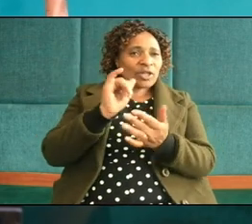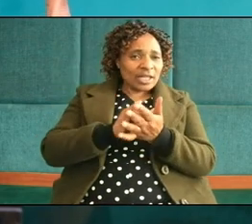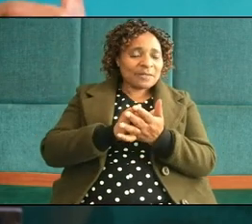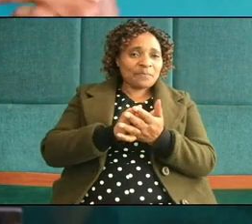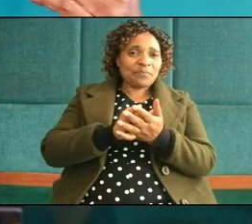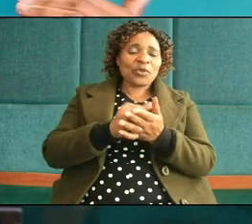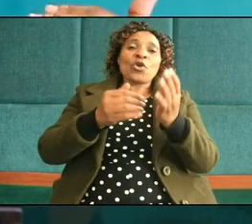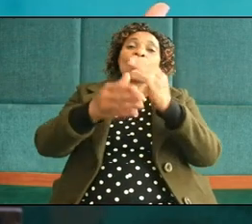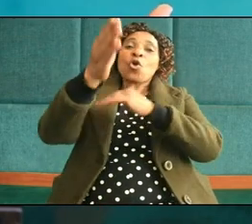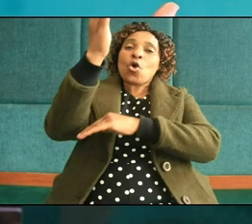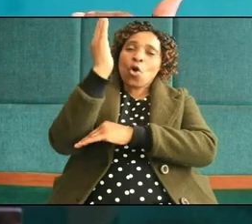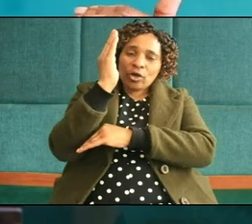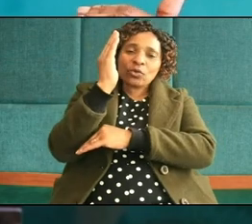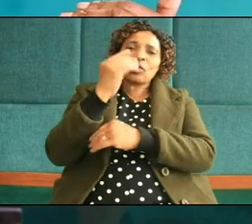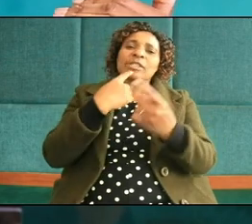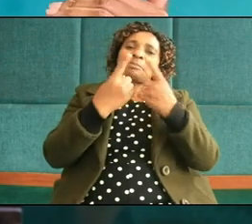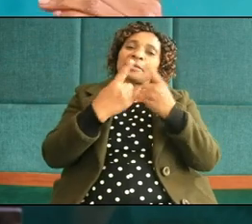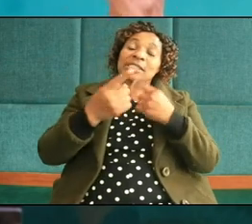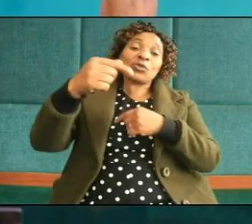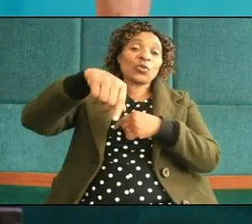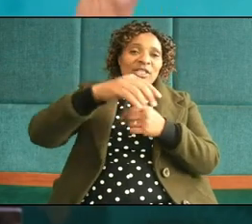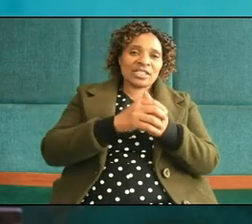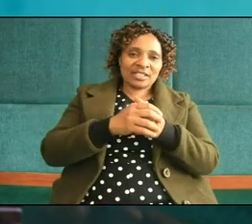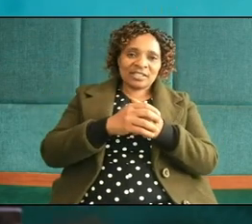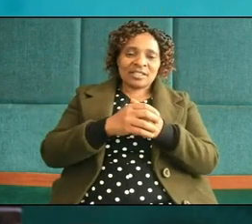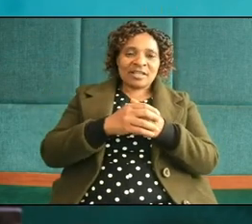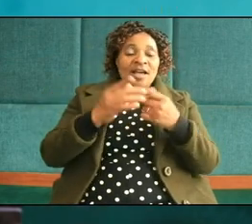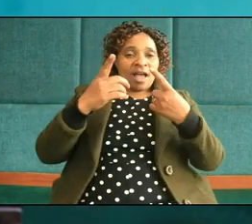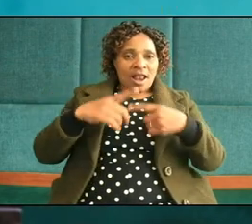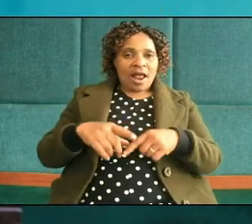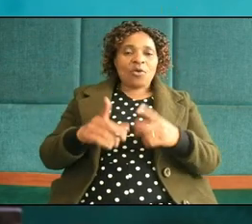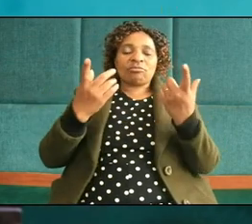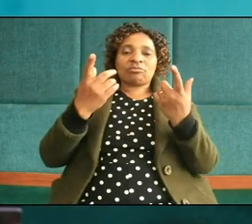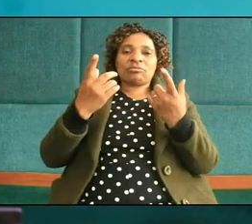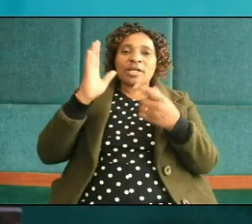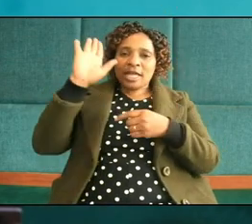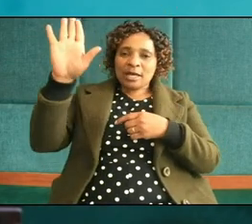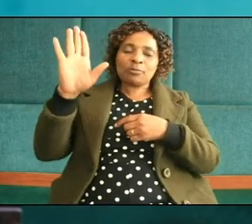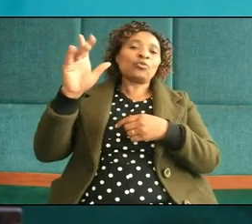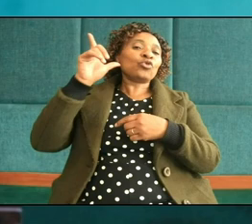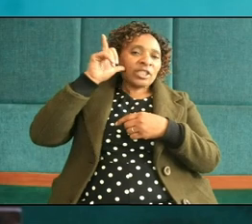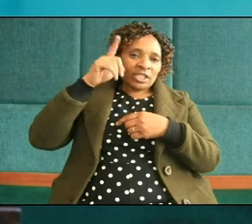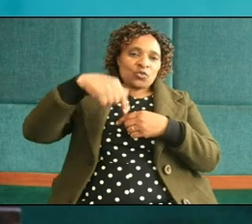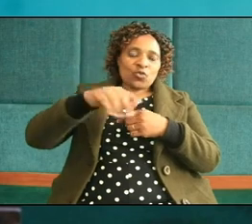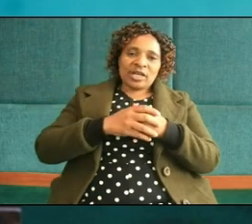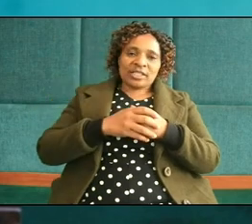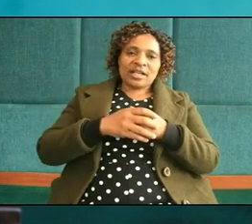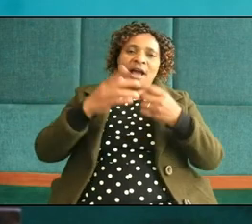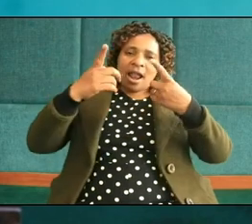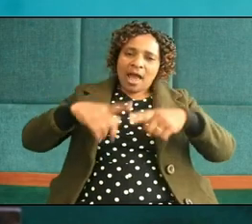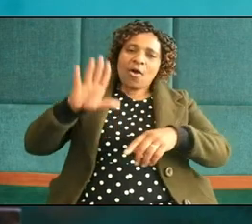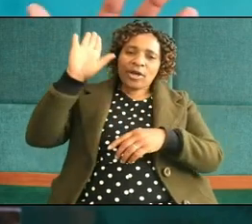God will speak to us allow him to use you allow him to